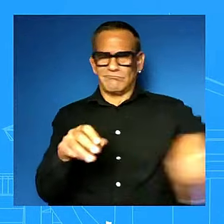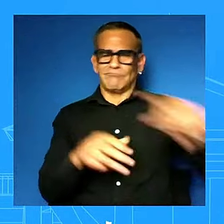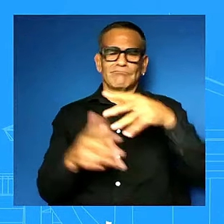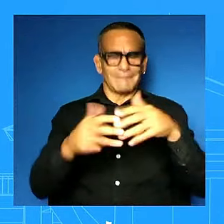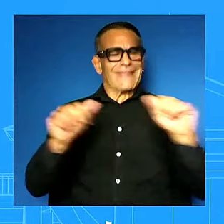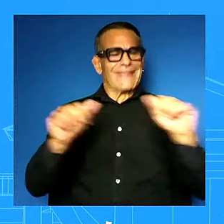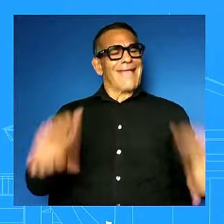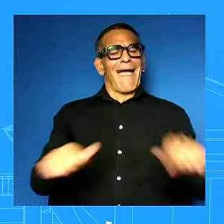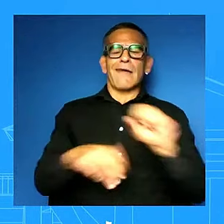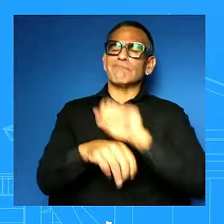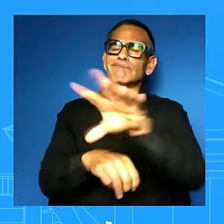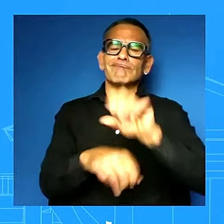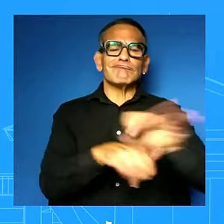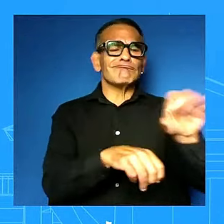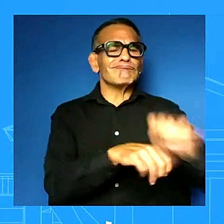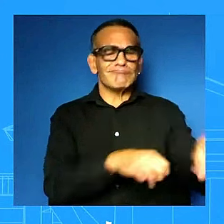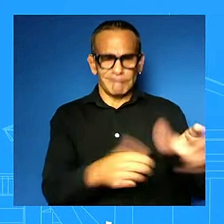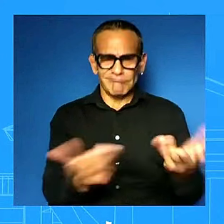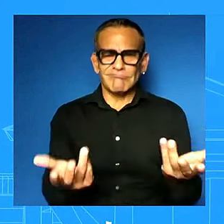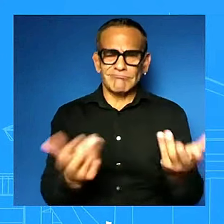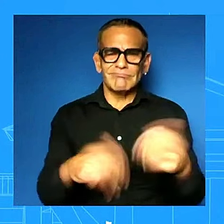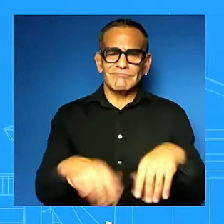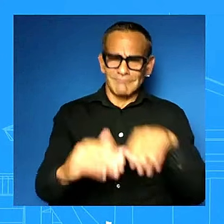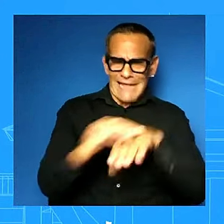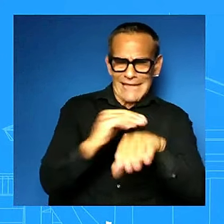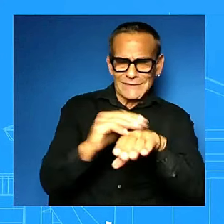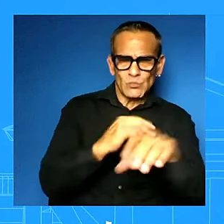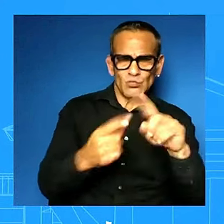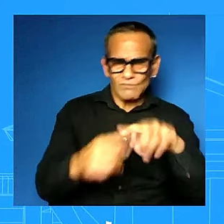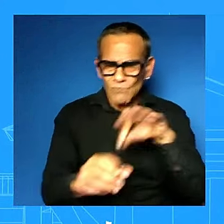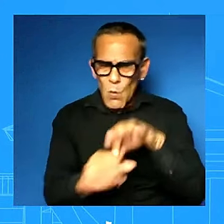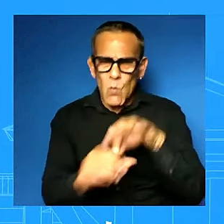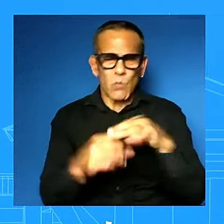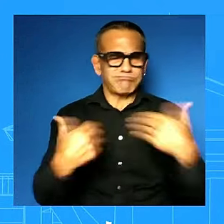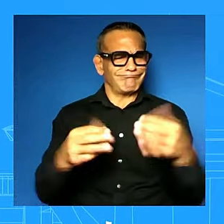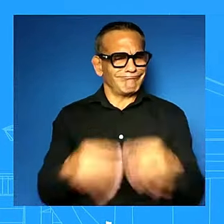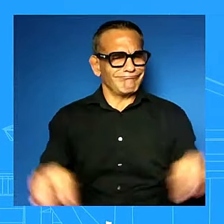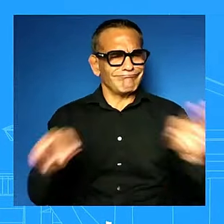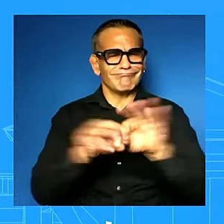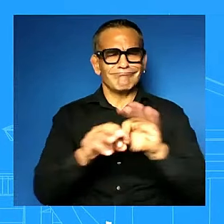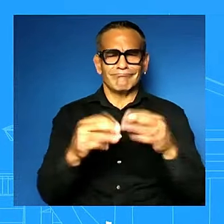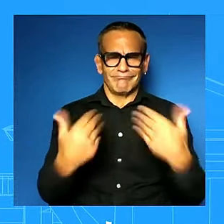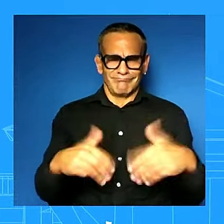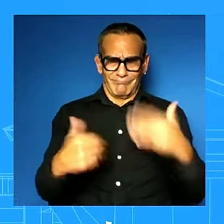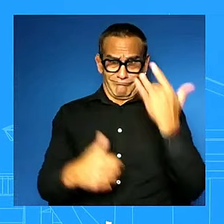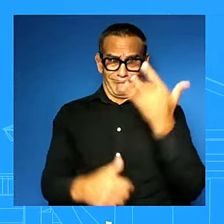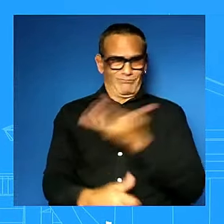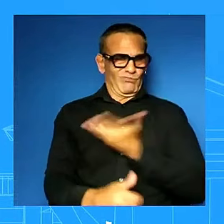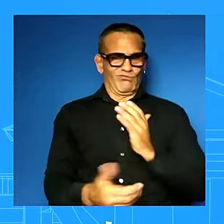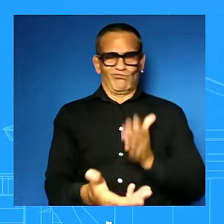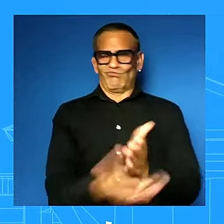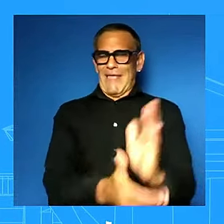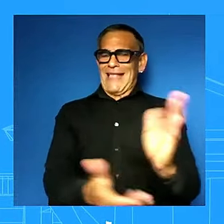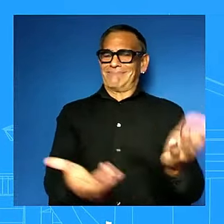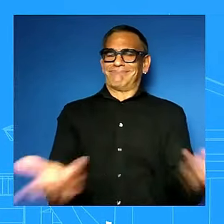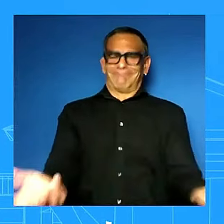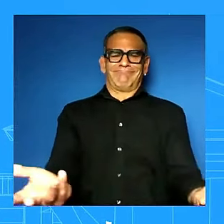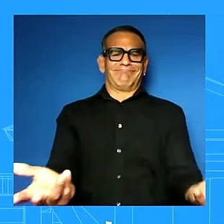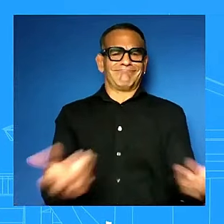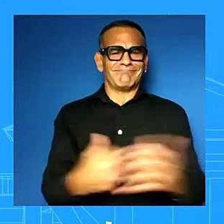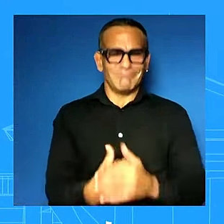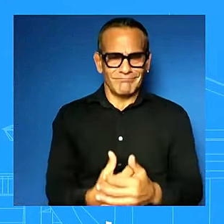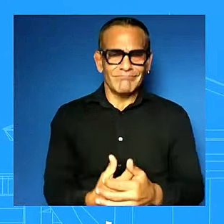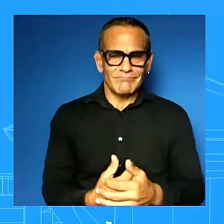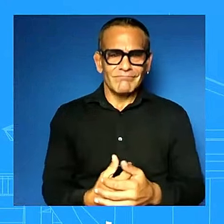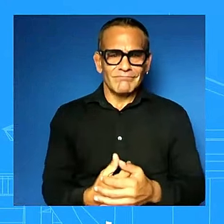able to access that important uh sacred right that's one of the reasons why very early on uh in his administration he signed an executive